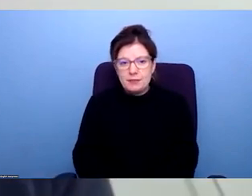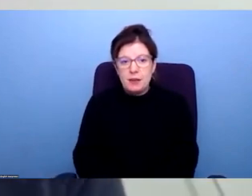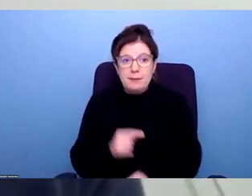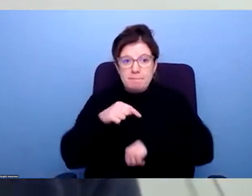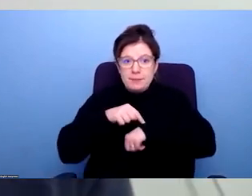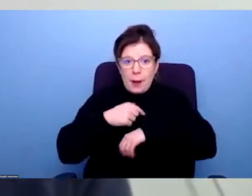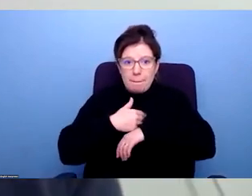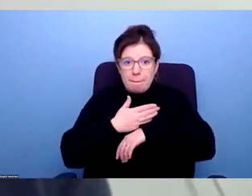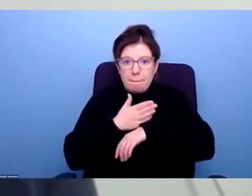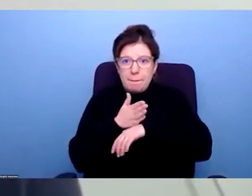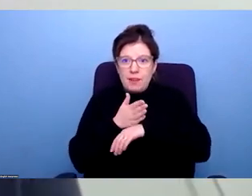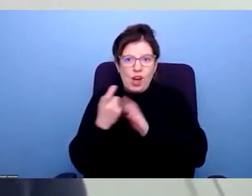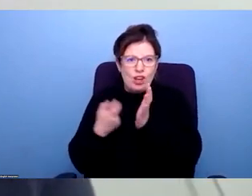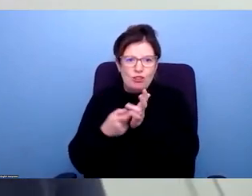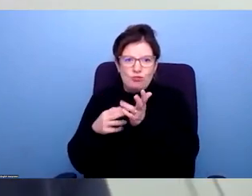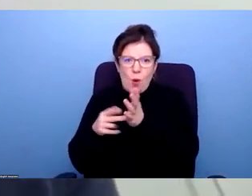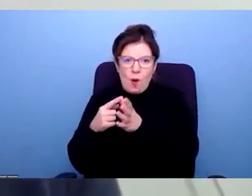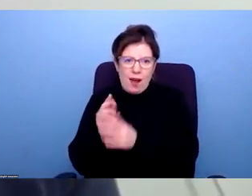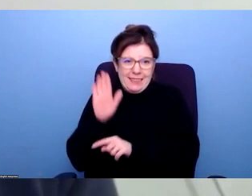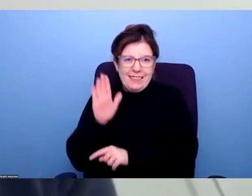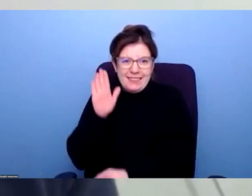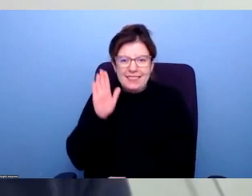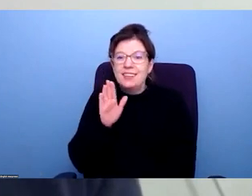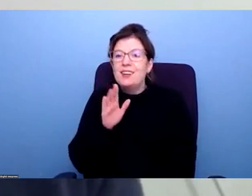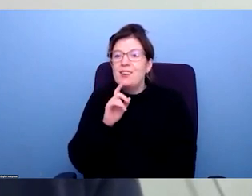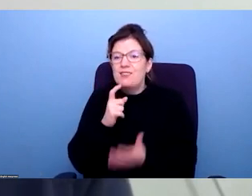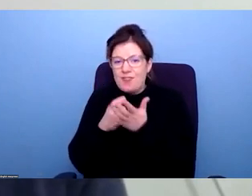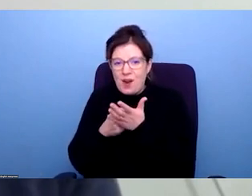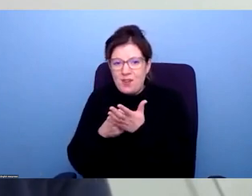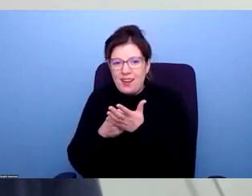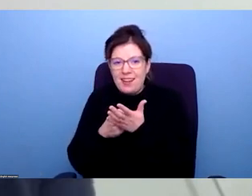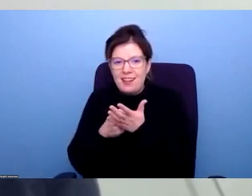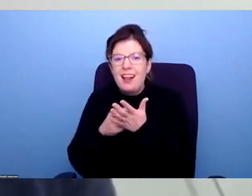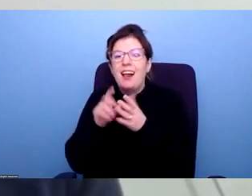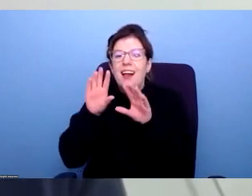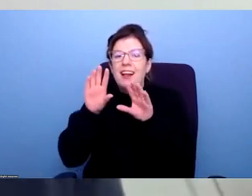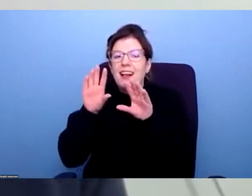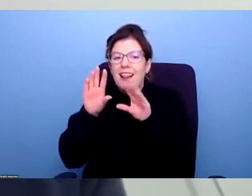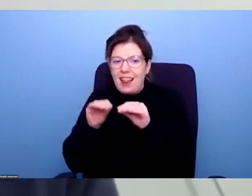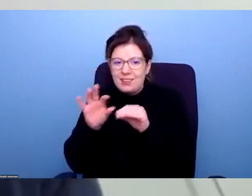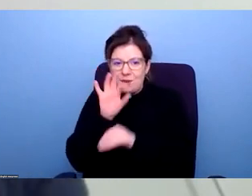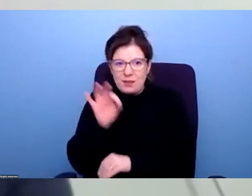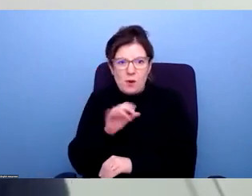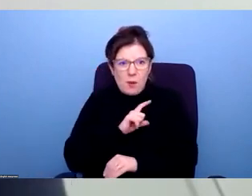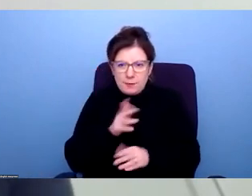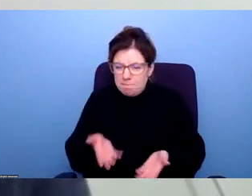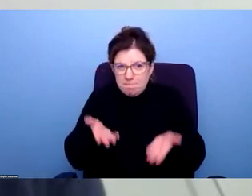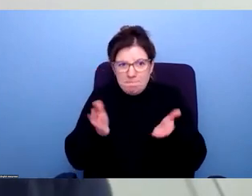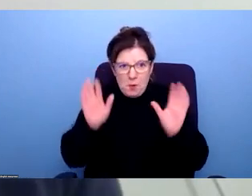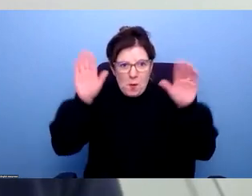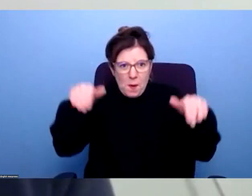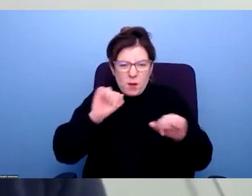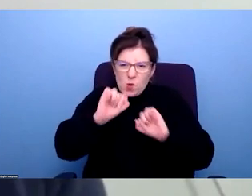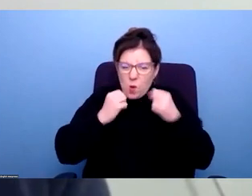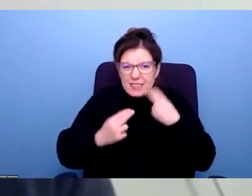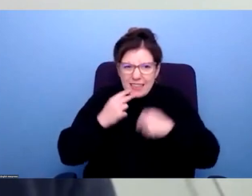of time. And I know Rona's had her hand up for a while. So I'm going to come to you, Rona, and that'll be, I think the final question, because I want to let you all go home and have your